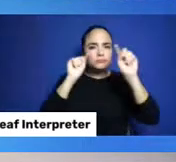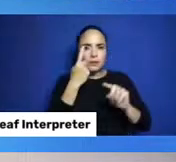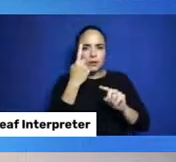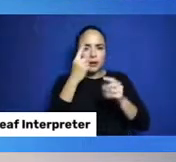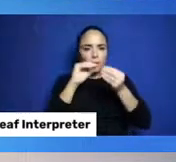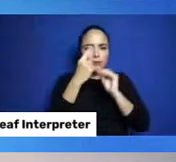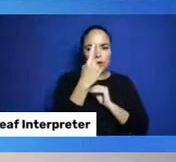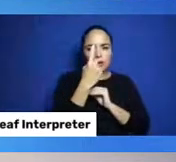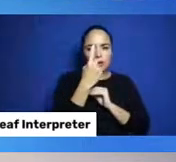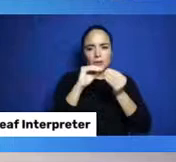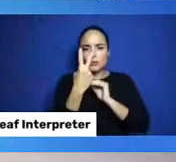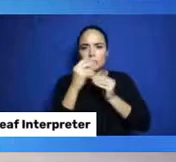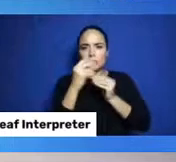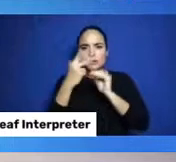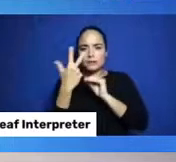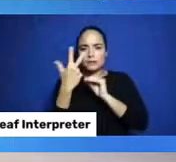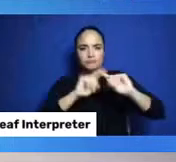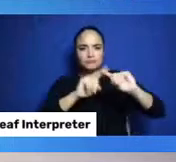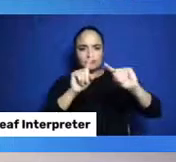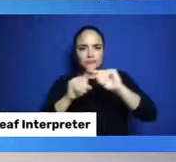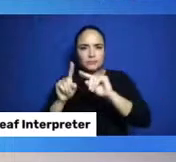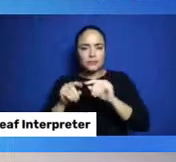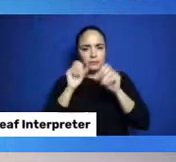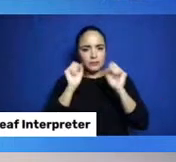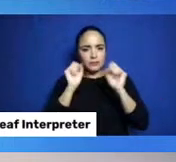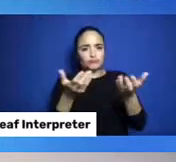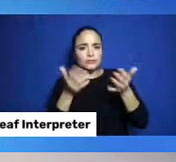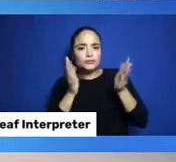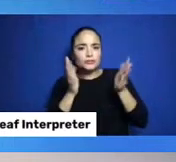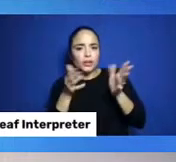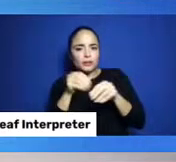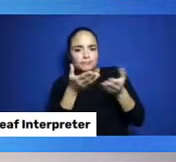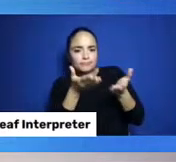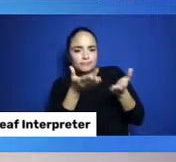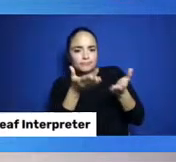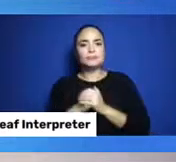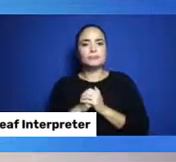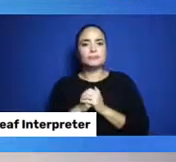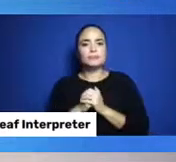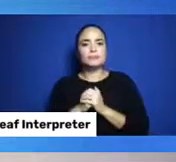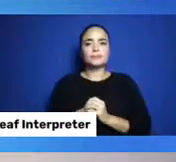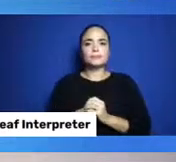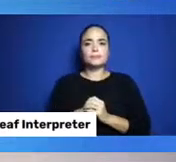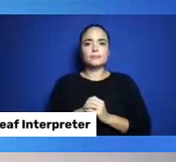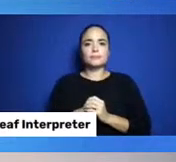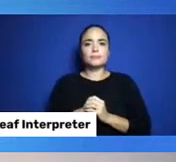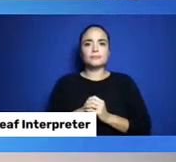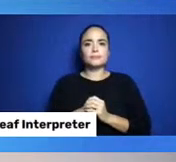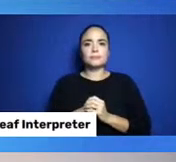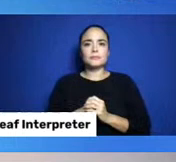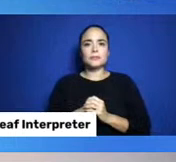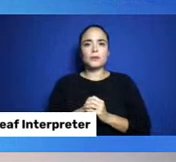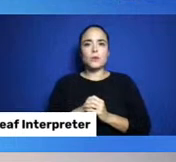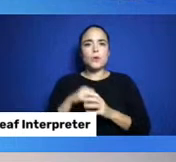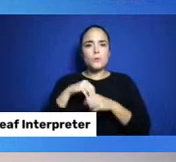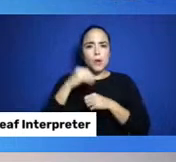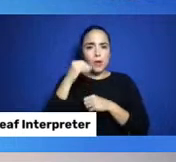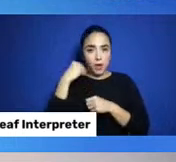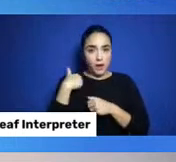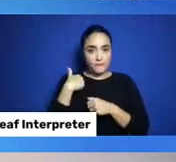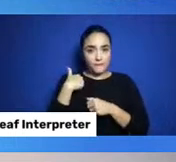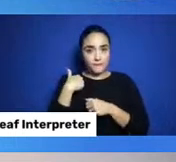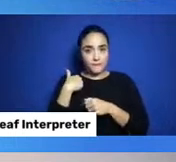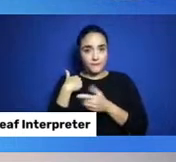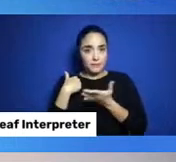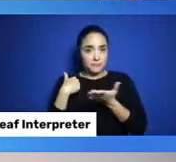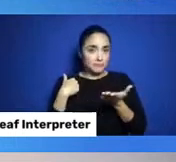chat. How are they different from containers in your home? Such as snacks. Containers